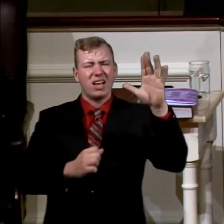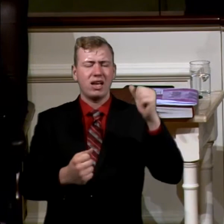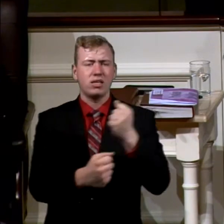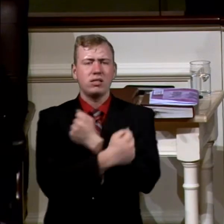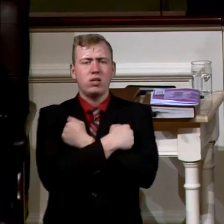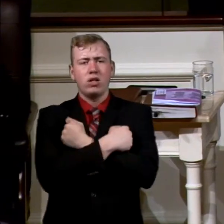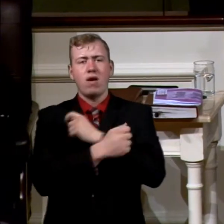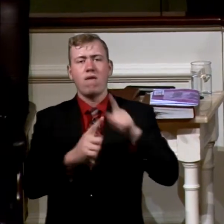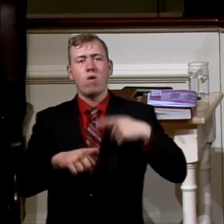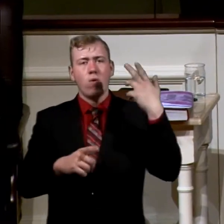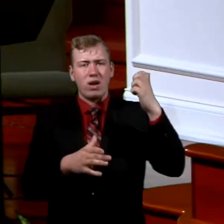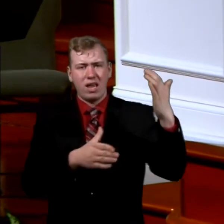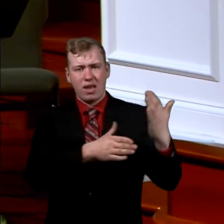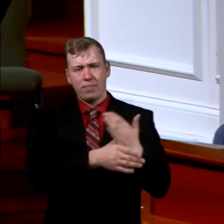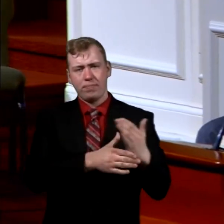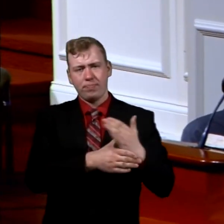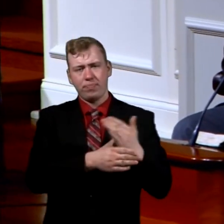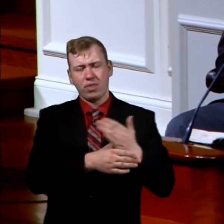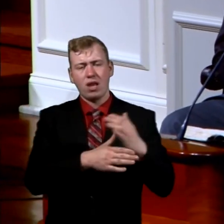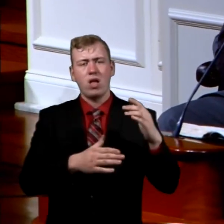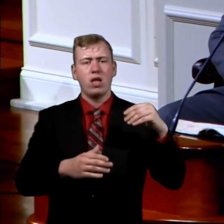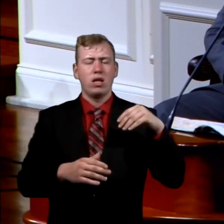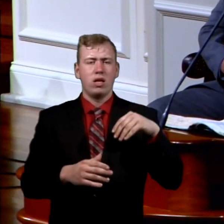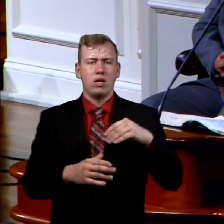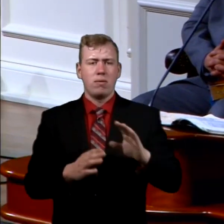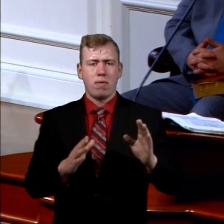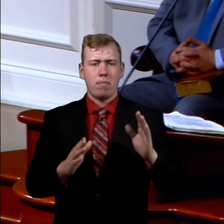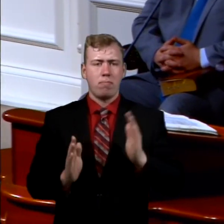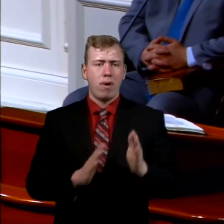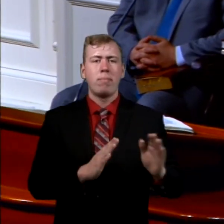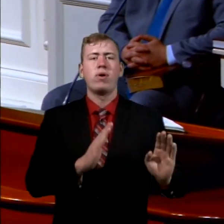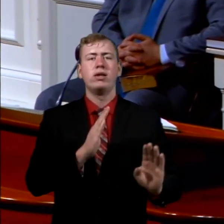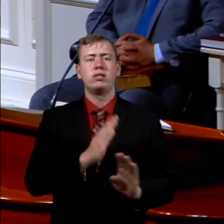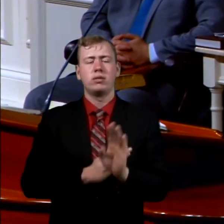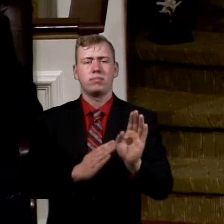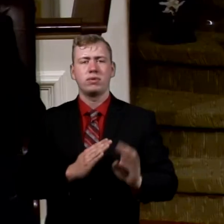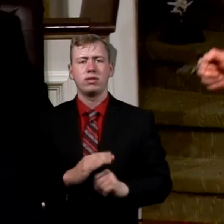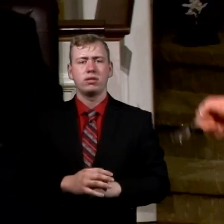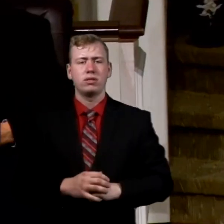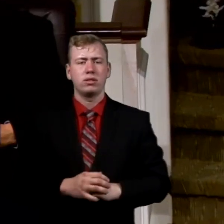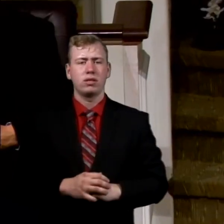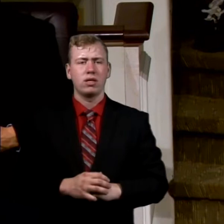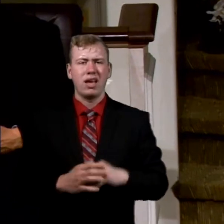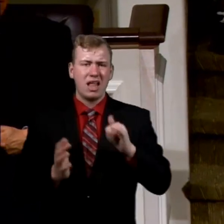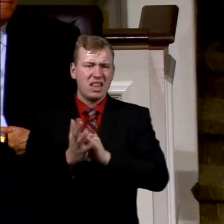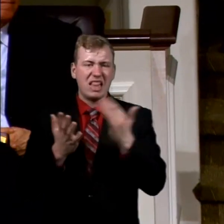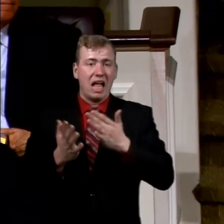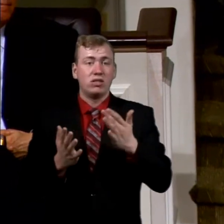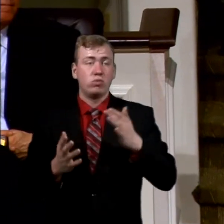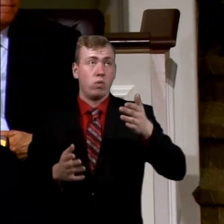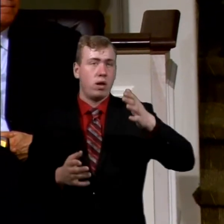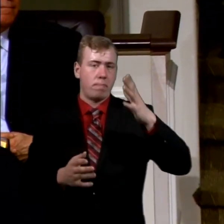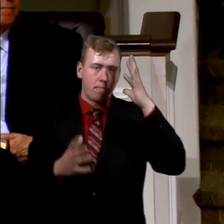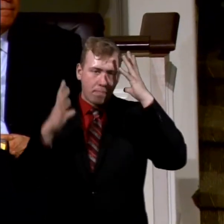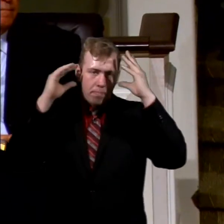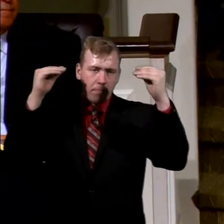We need partners and perception, preparation, protection. That's what Moses had.